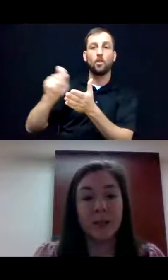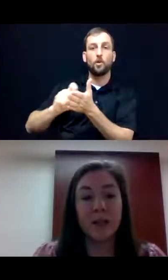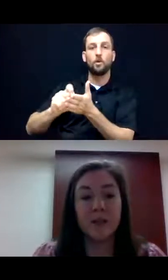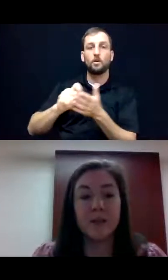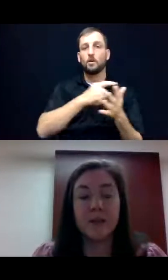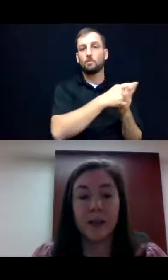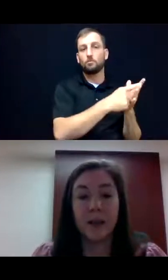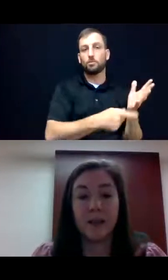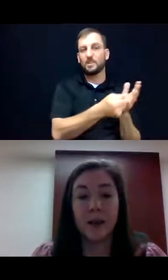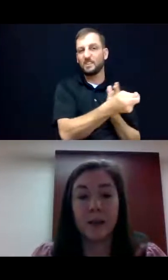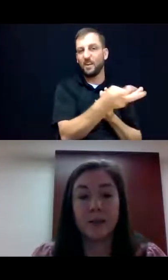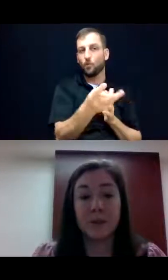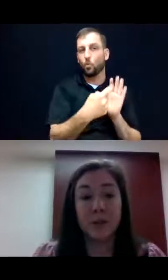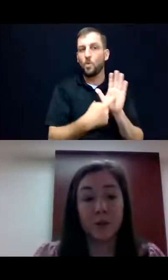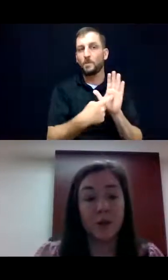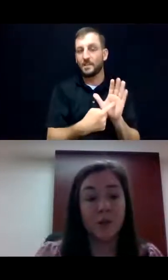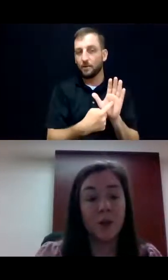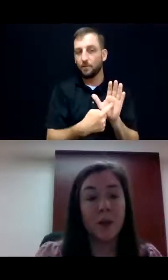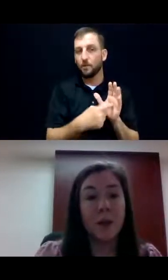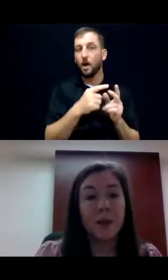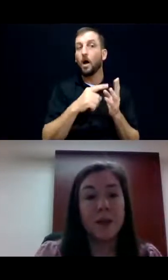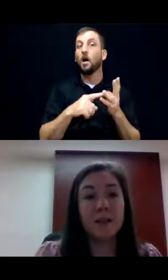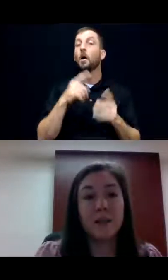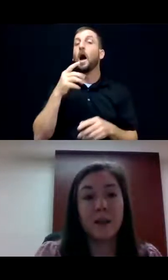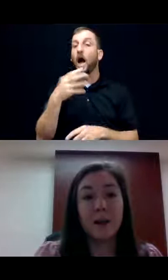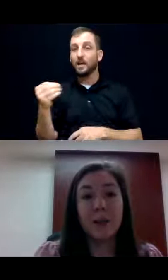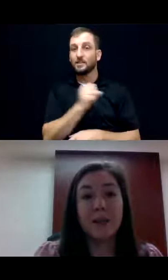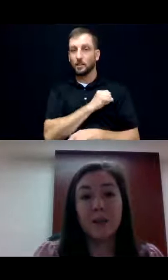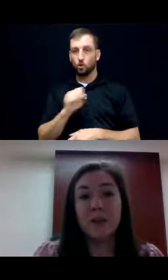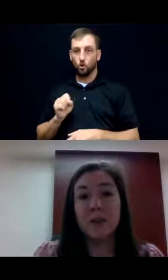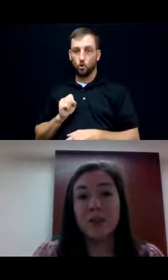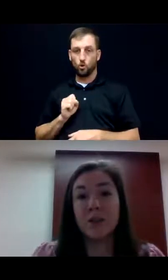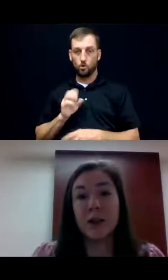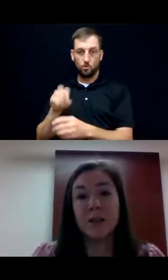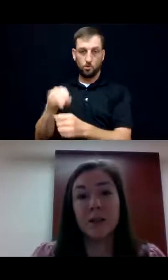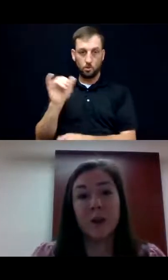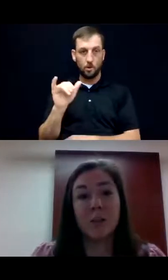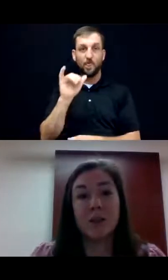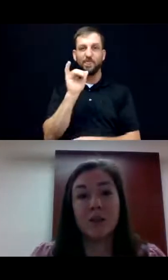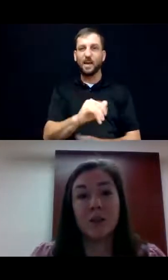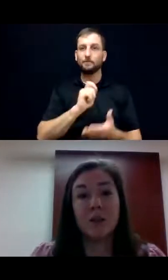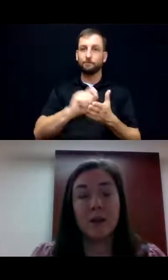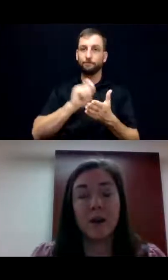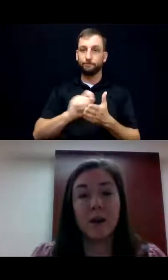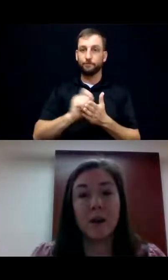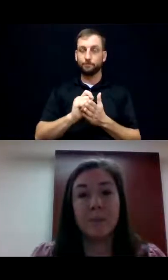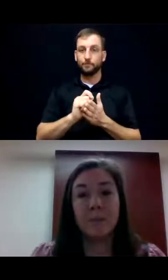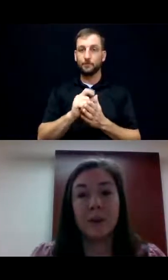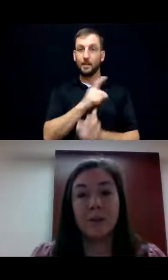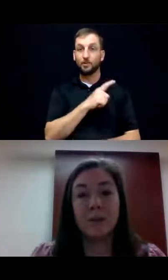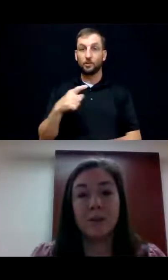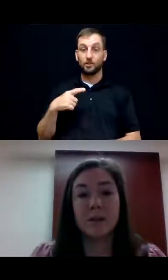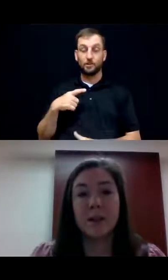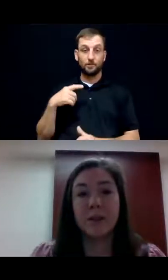representatives and, uh, some senators. This, uh, piece of legislation had zero opposition. Um,